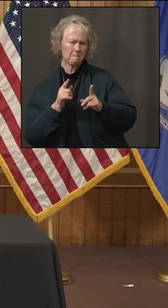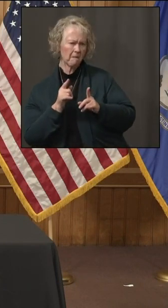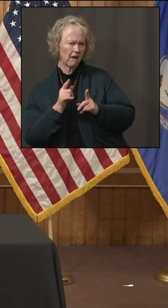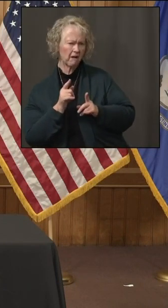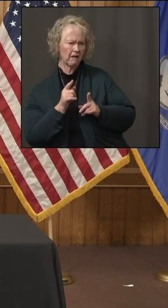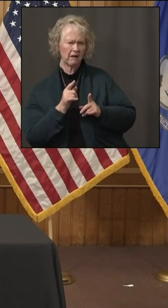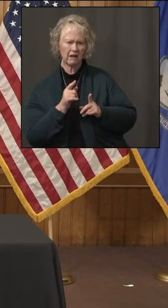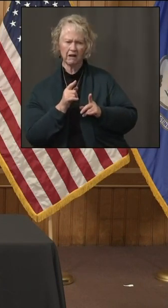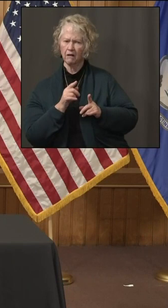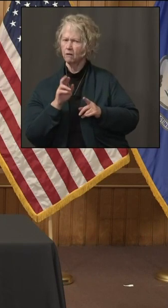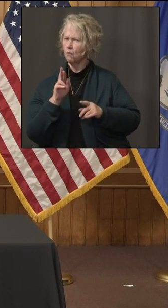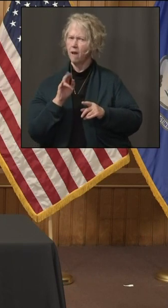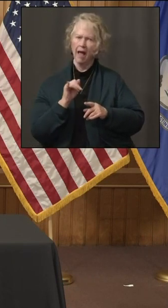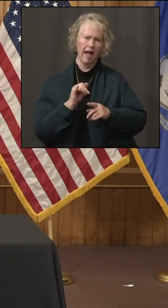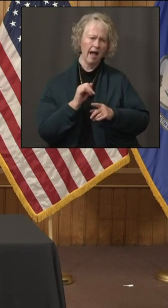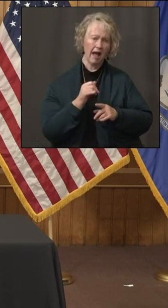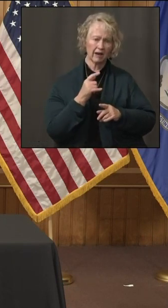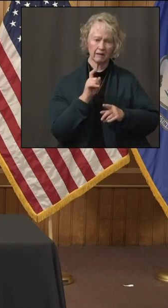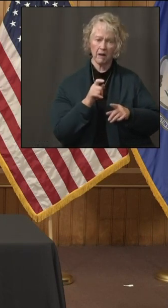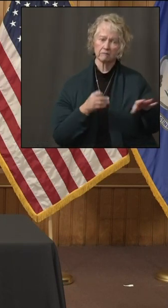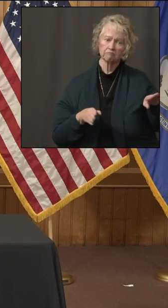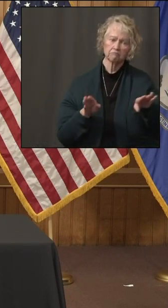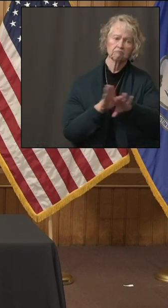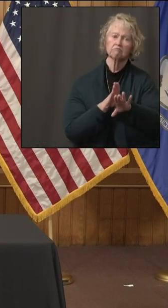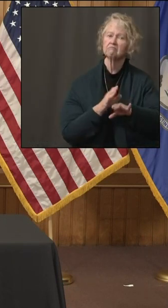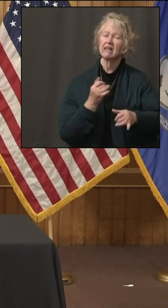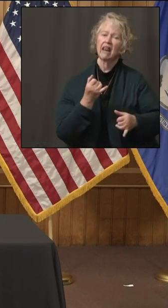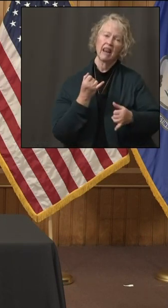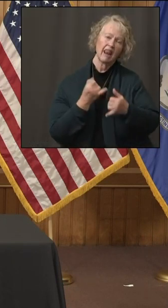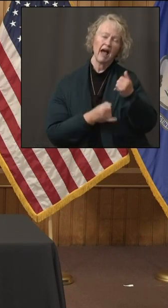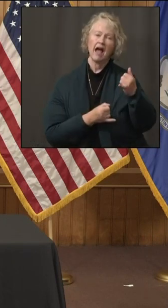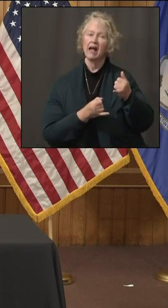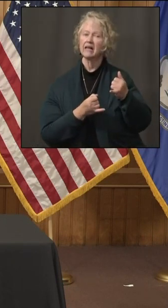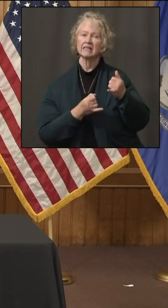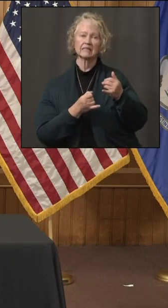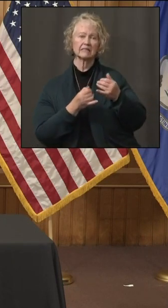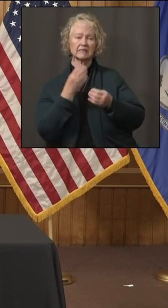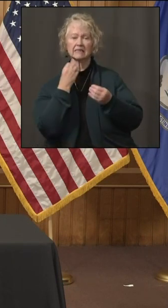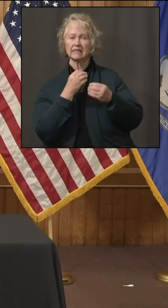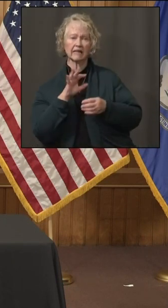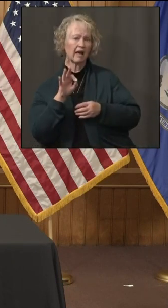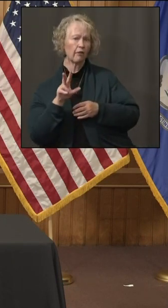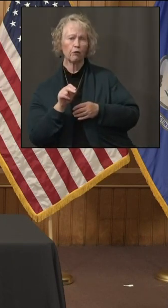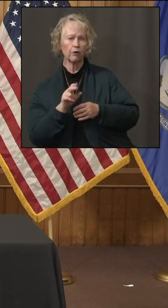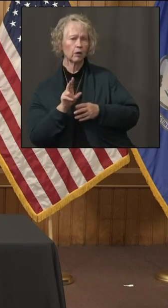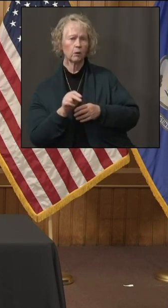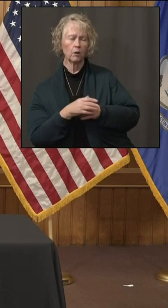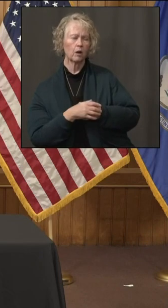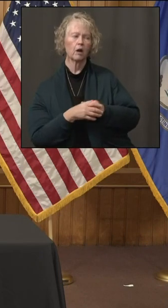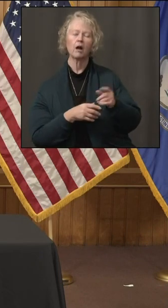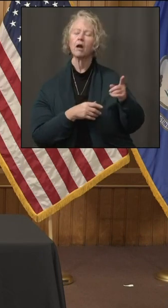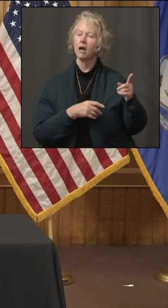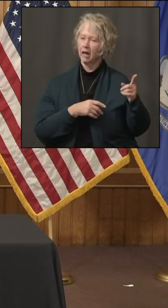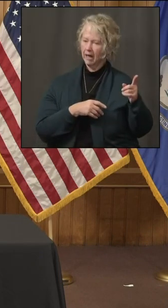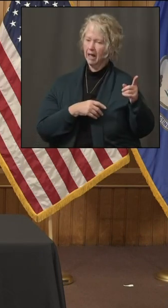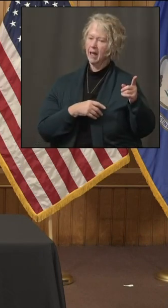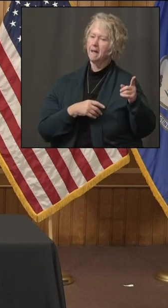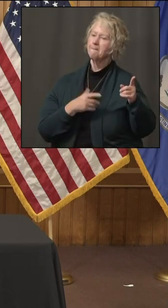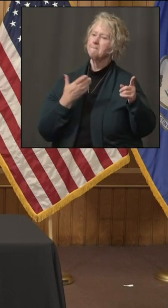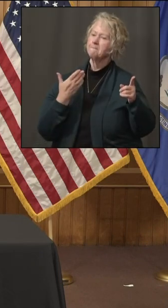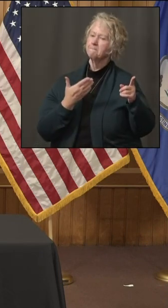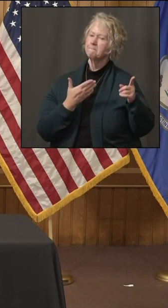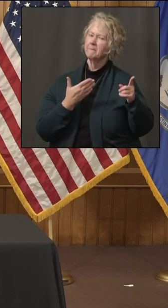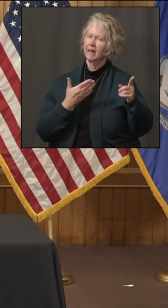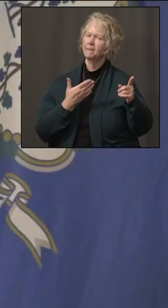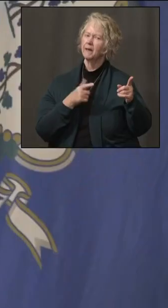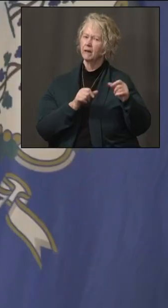Rhode Island has announced the 930 cutoff yet, have they? I think they may be a little bit later,